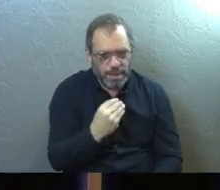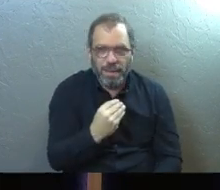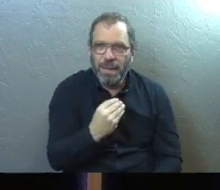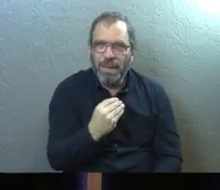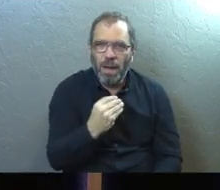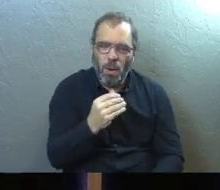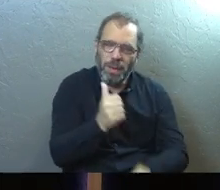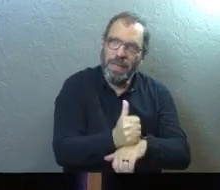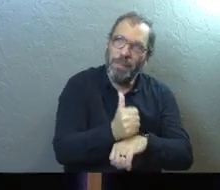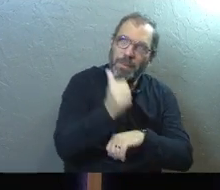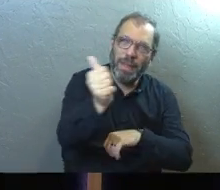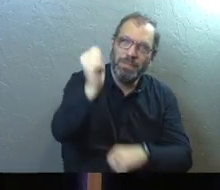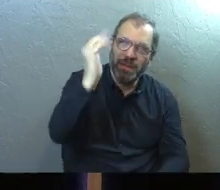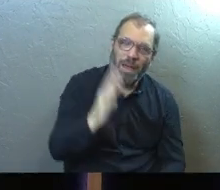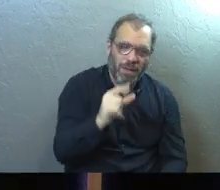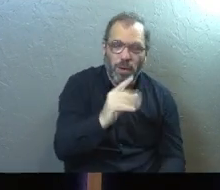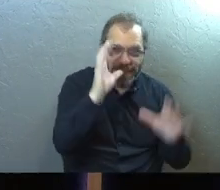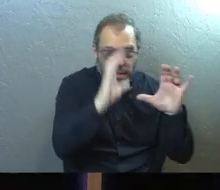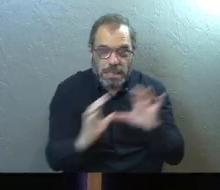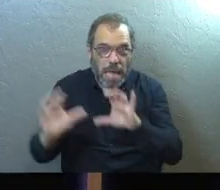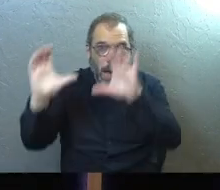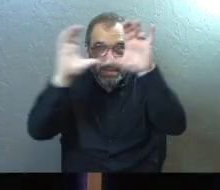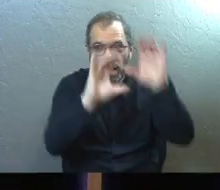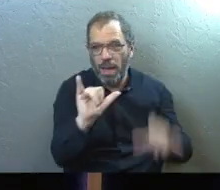love how he blames God for his insomnia.